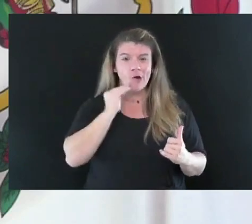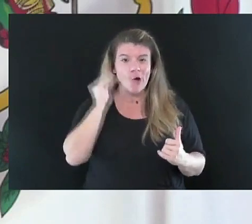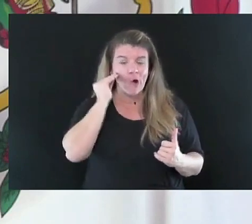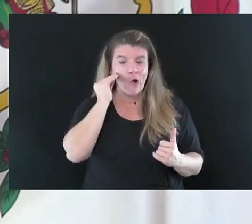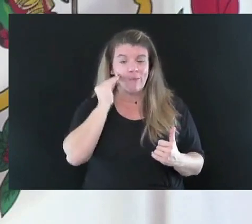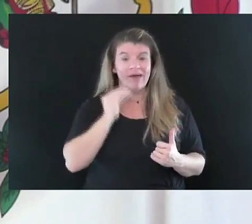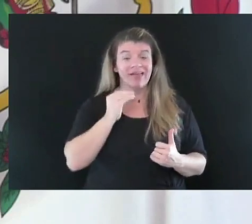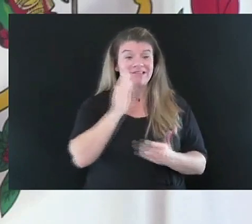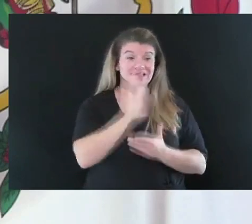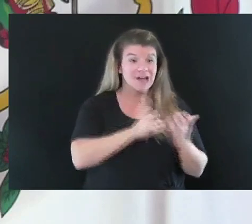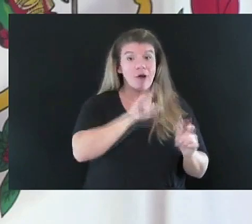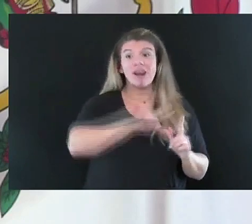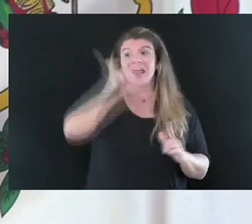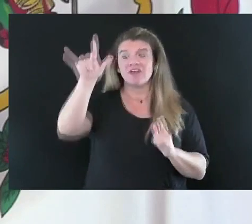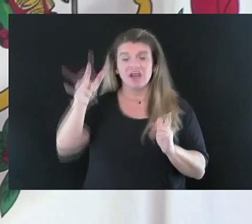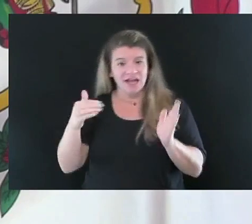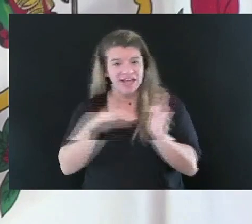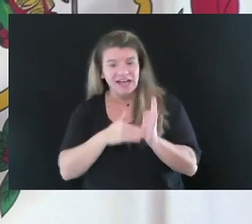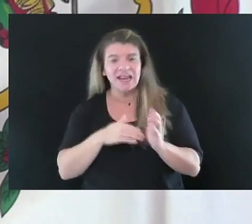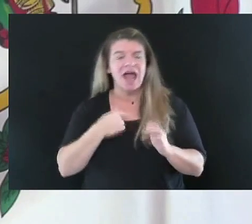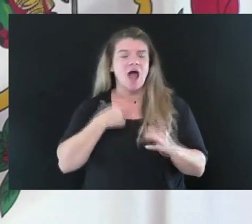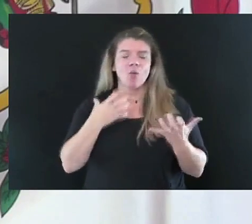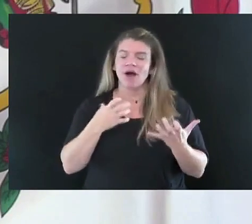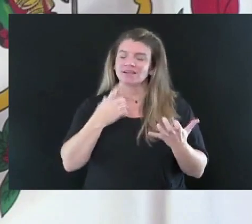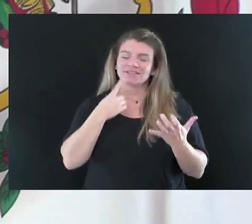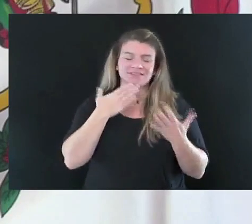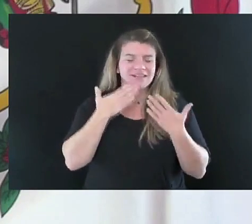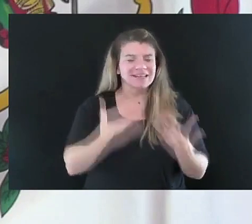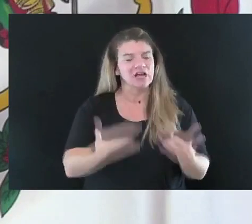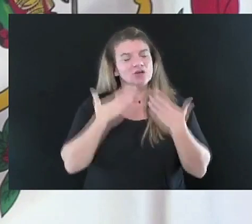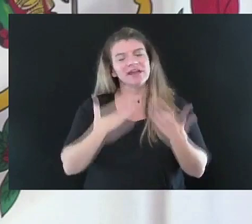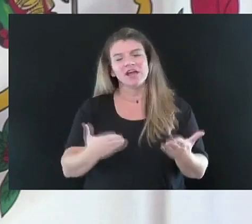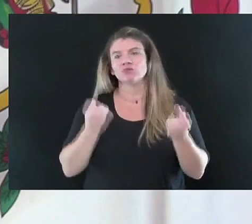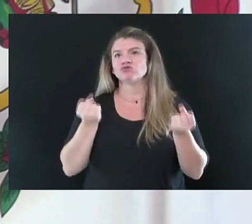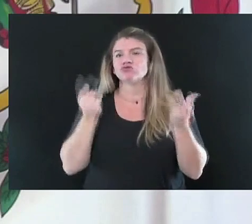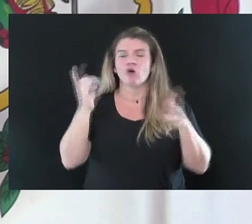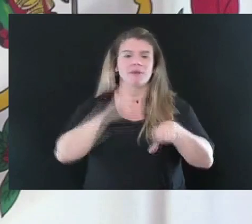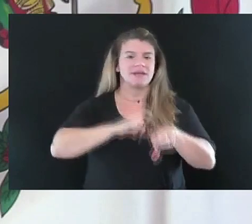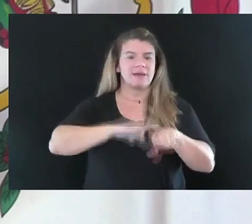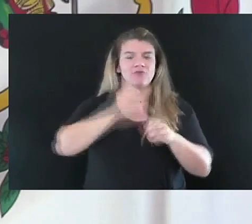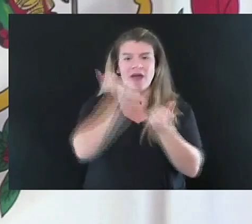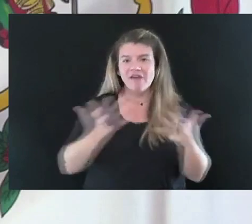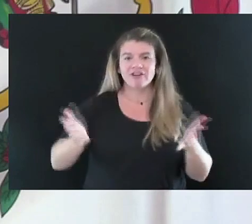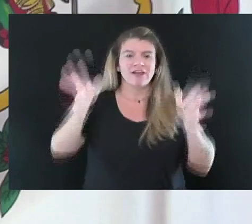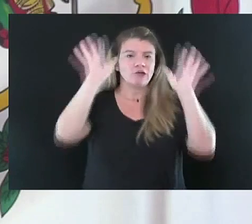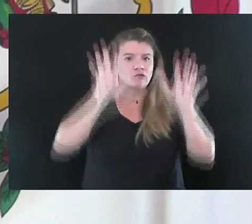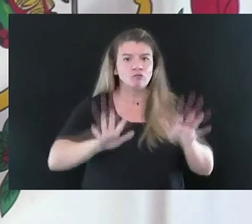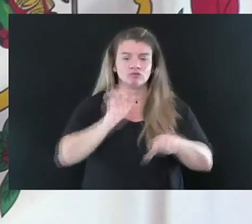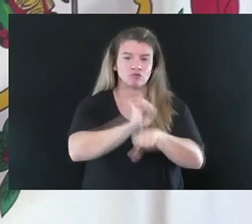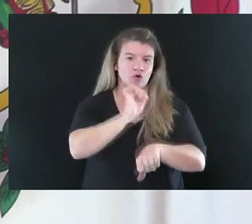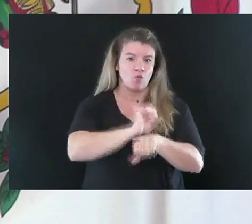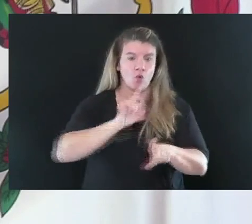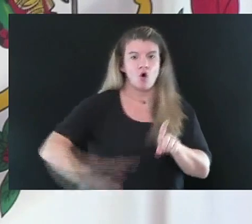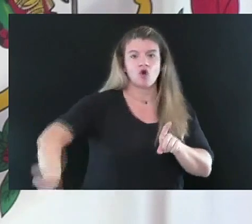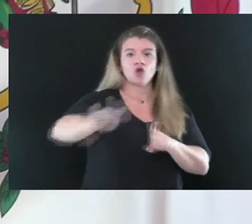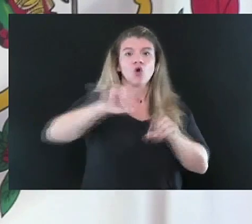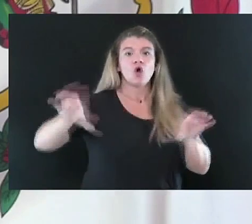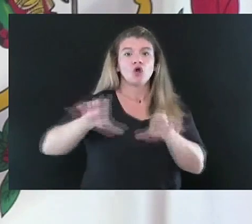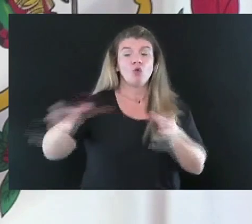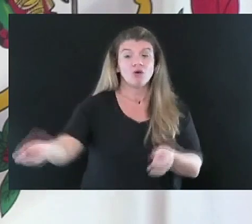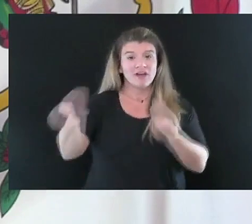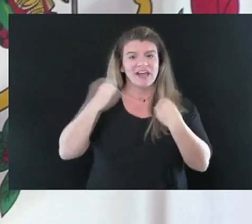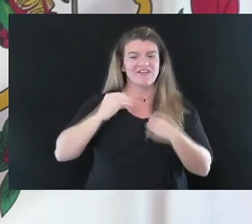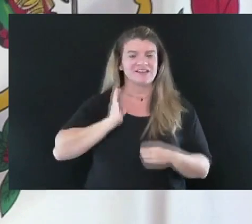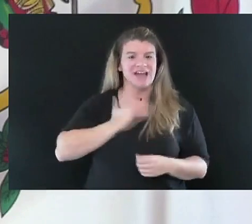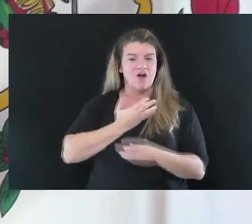deployed. We, uh, you know, just countless thanks and everything for all the great work that they're doing to give us all the freedoms